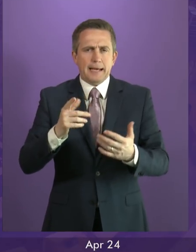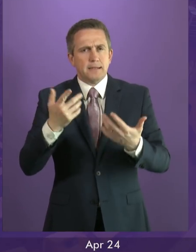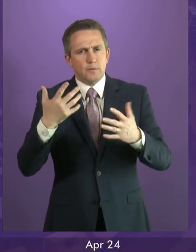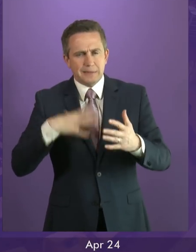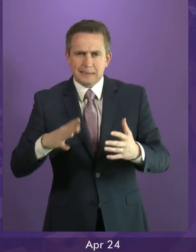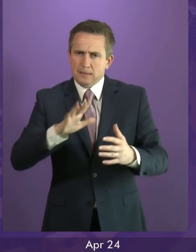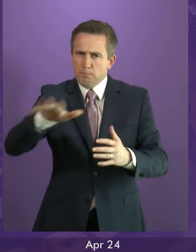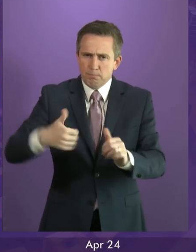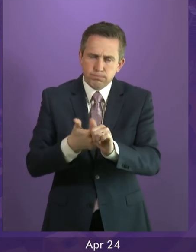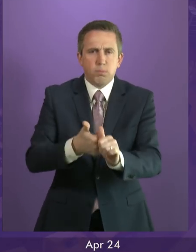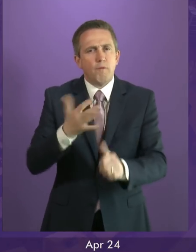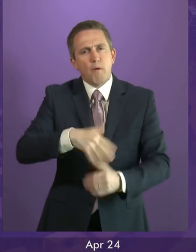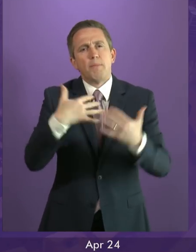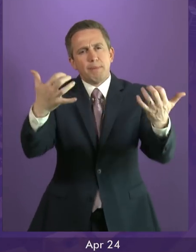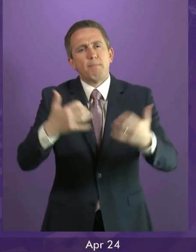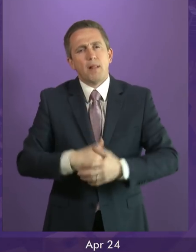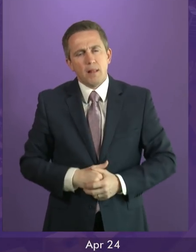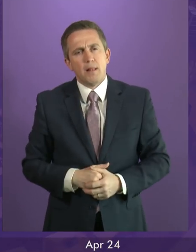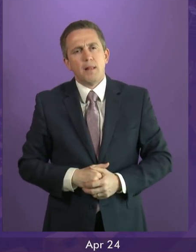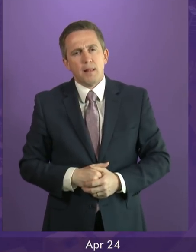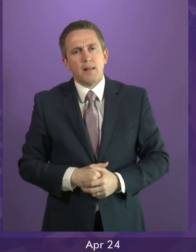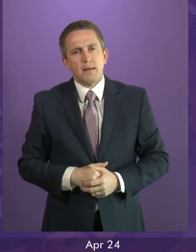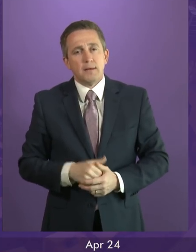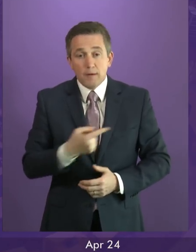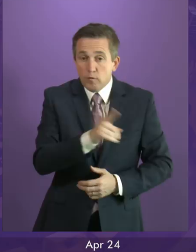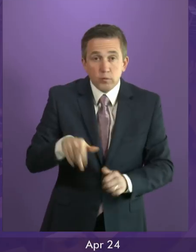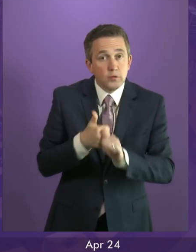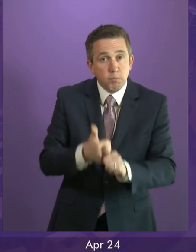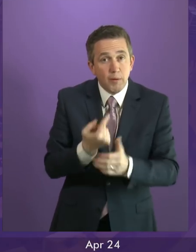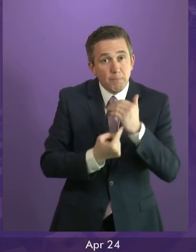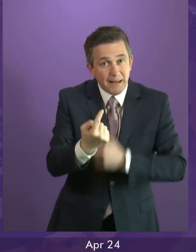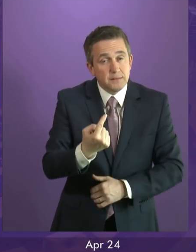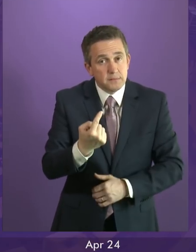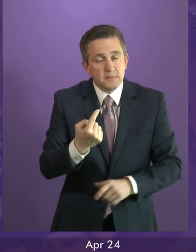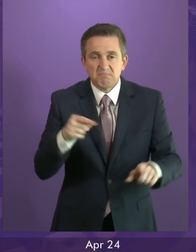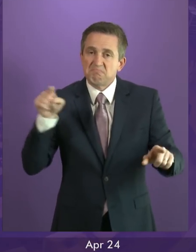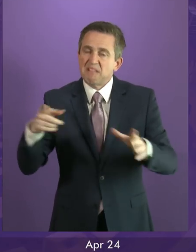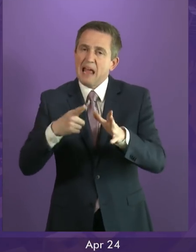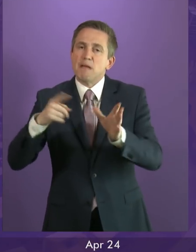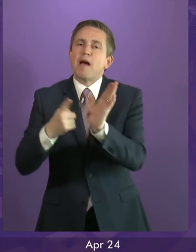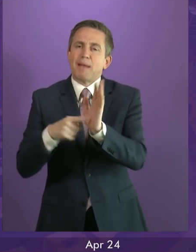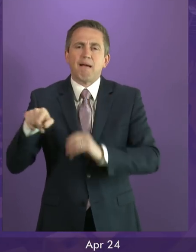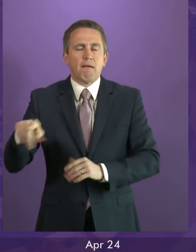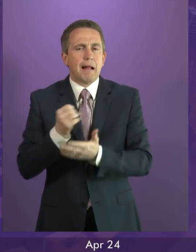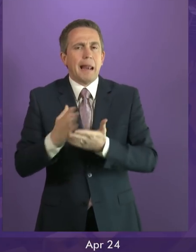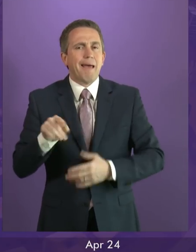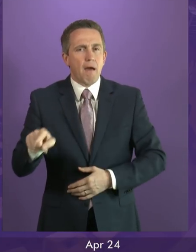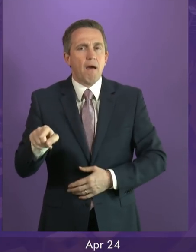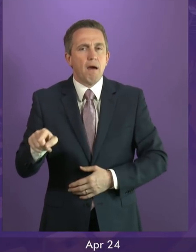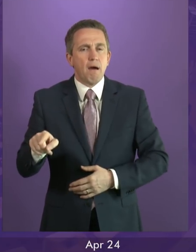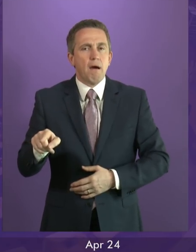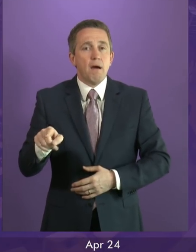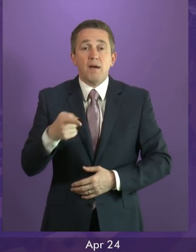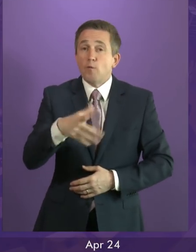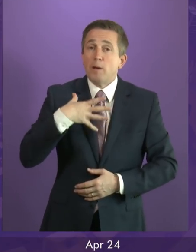cause. For those of us who support independence, his lesson is obvious. If we are successful in